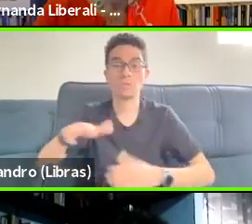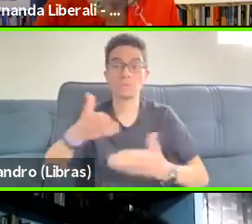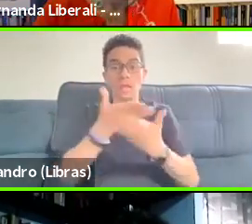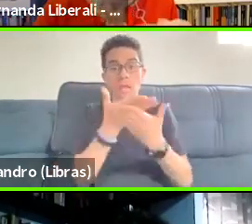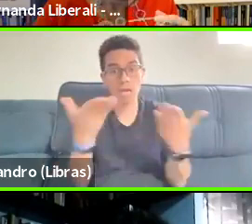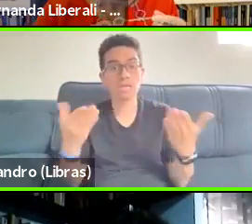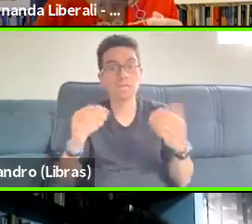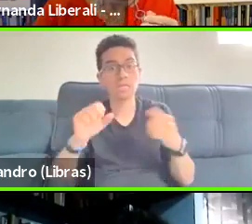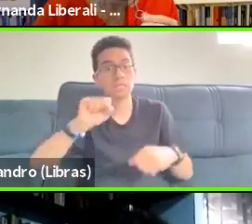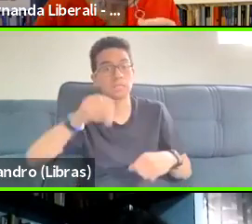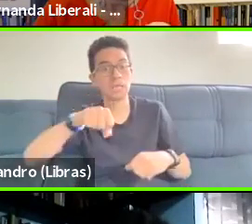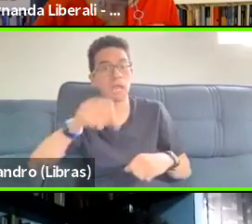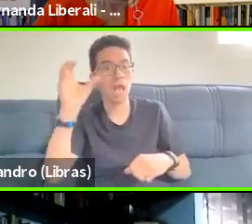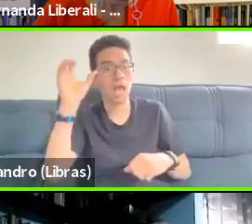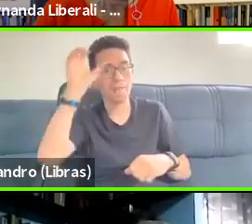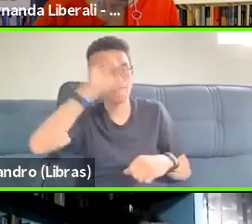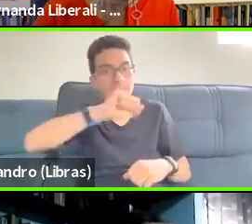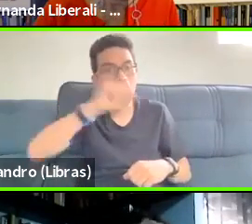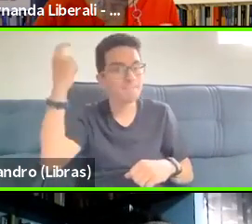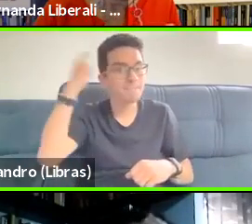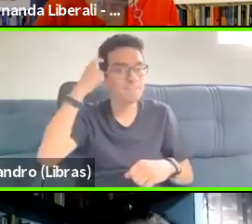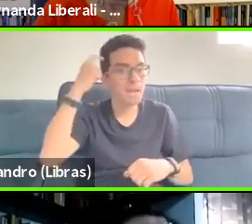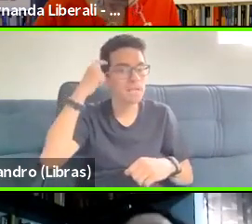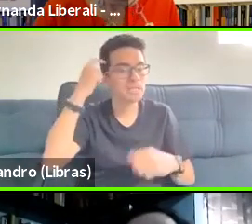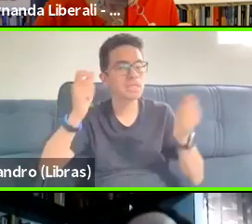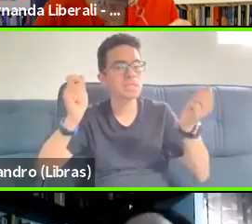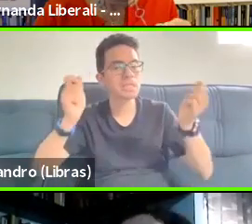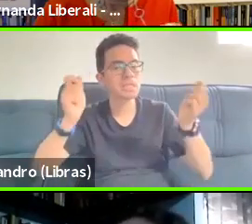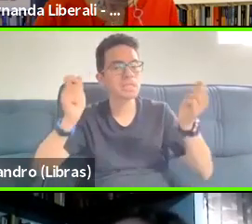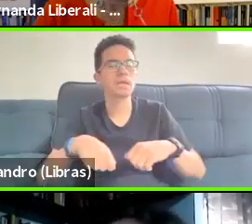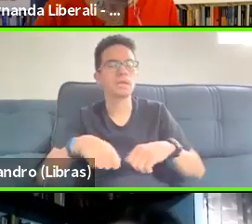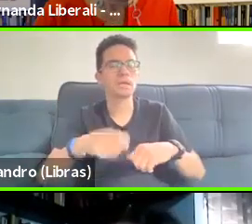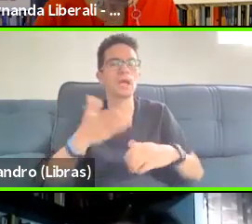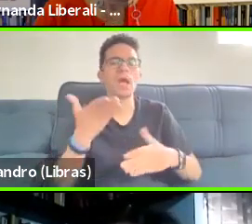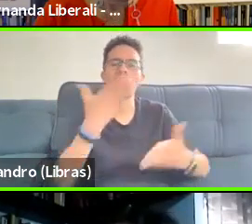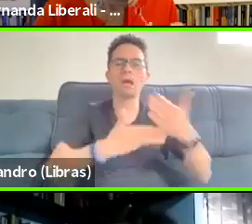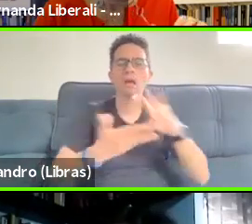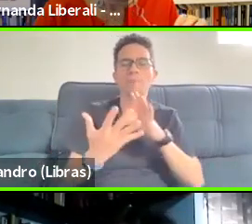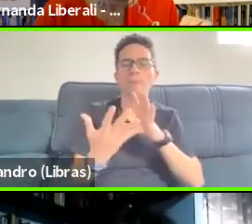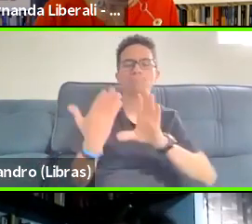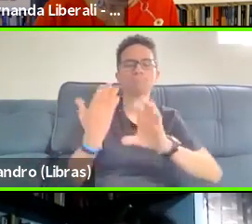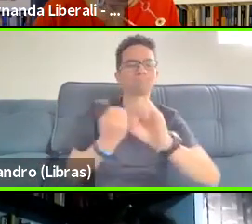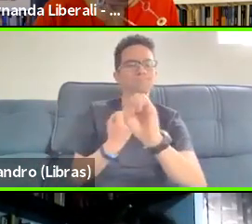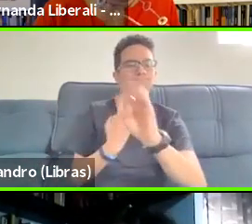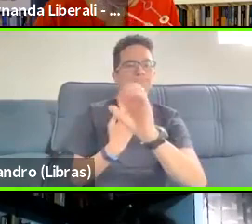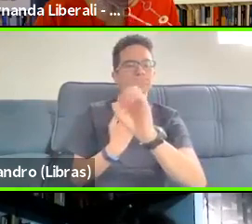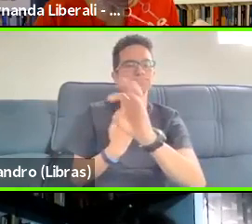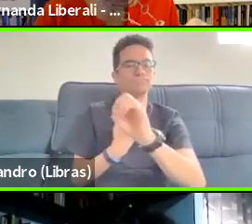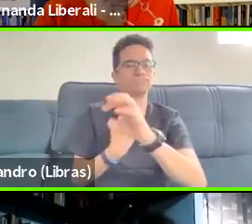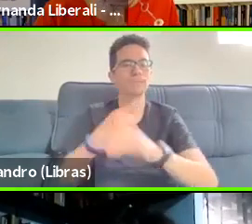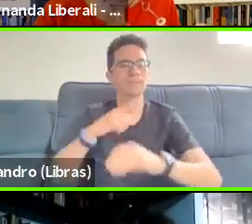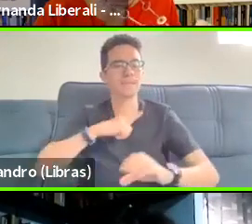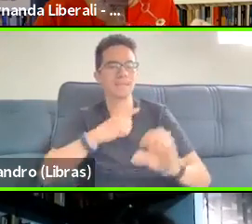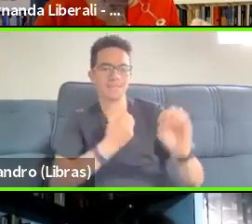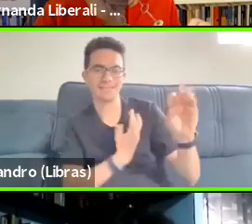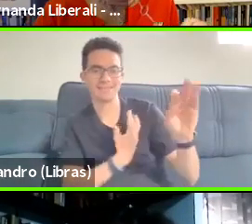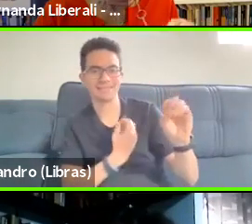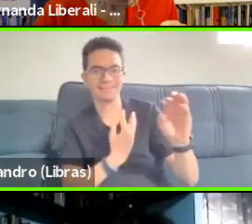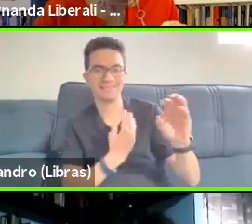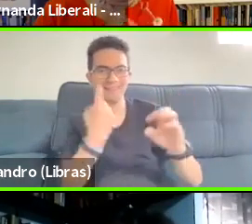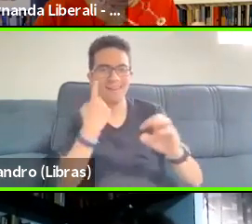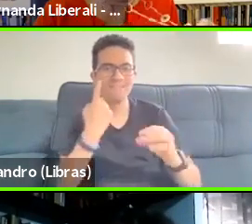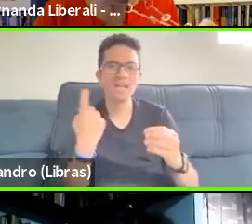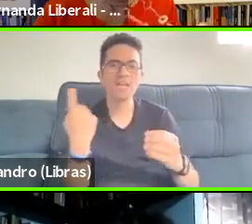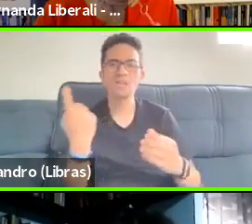Um, and, this again is actually an idea that Julie, um, first, um, shared with me in, in,